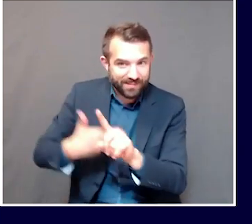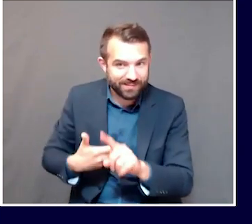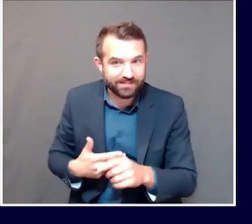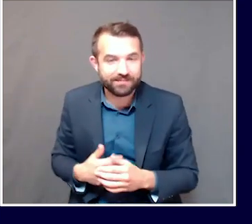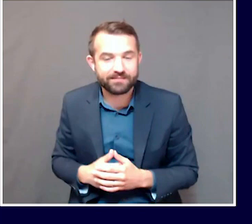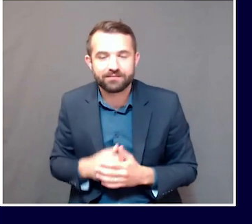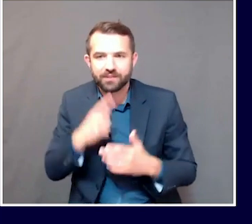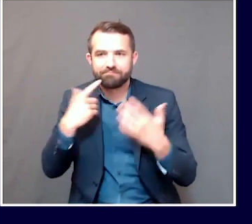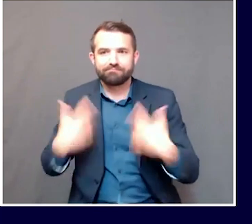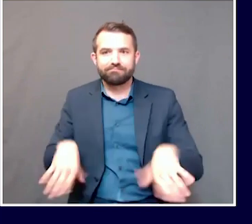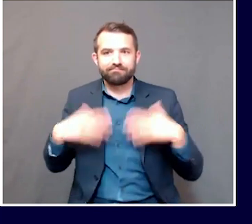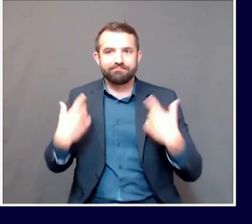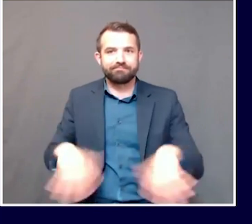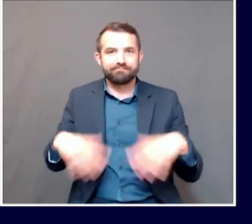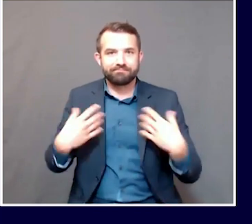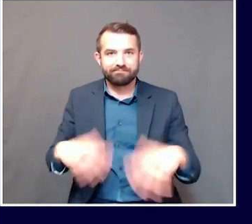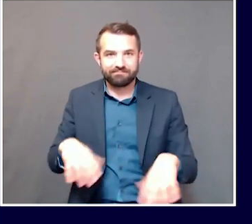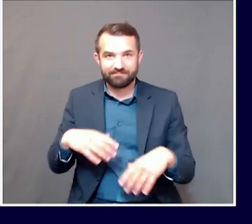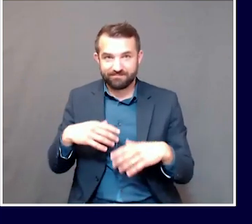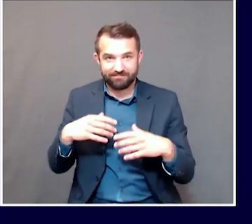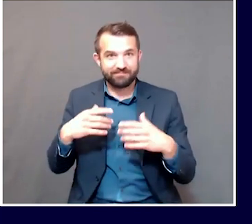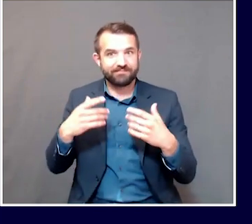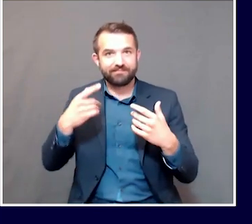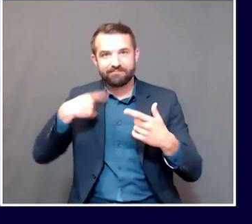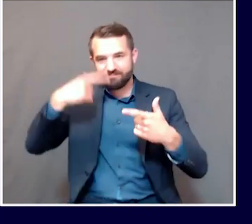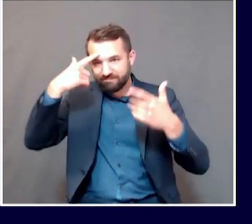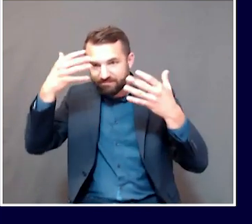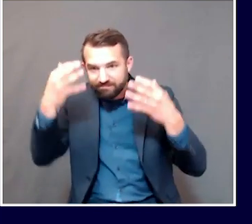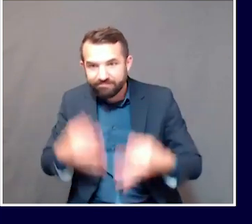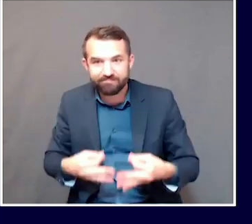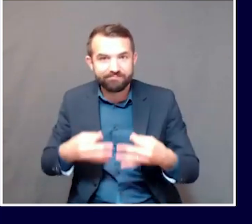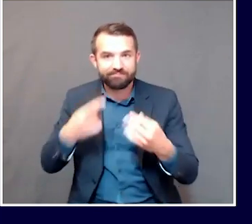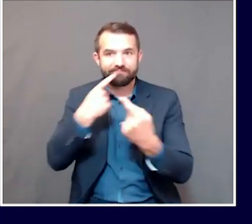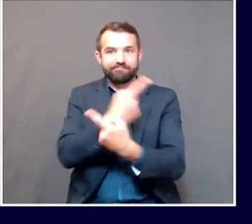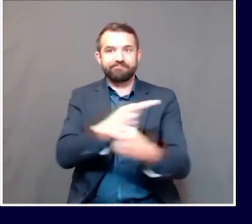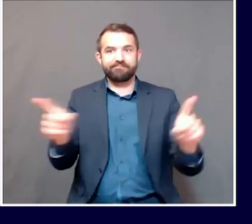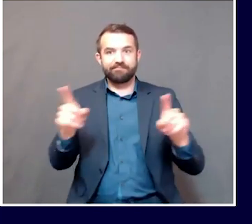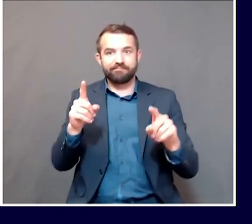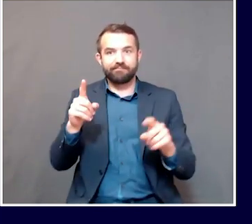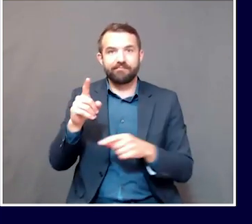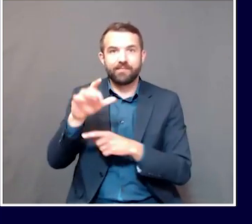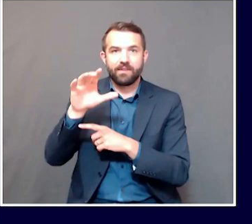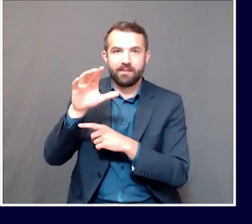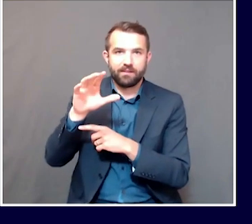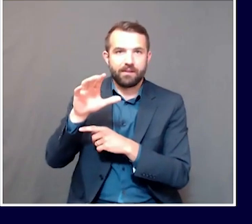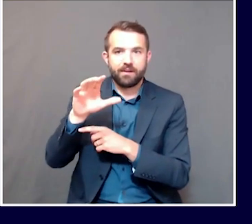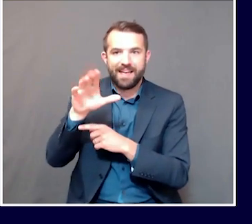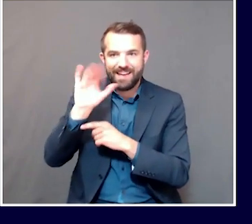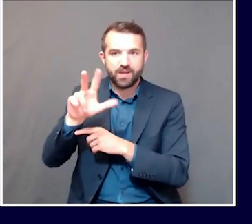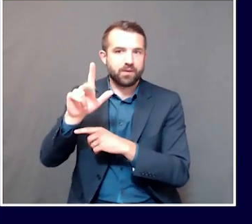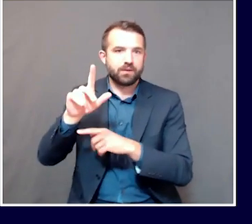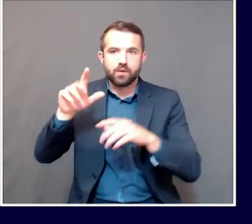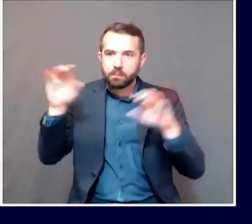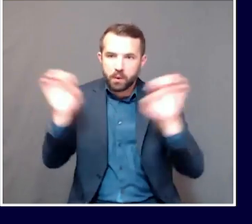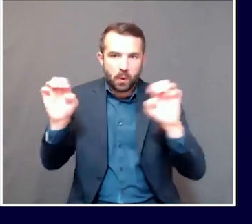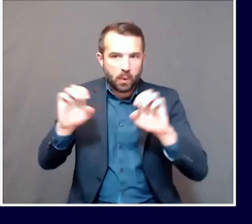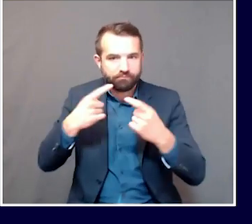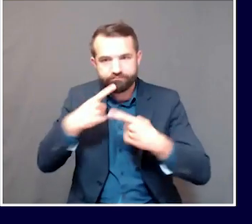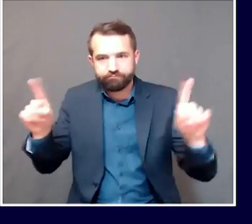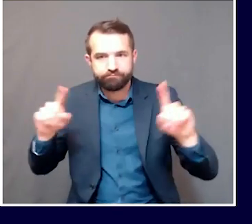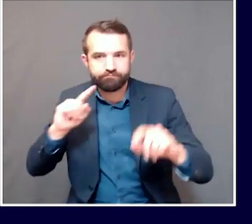right after that that we first declared a state of civil emergency. And at that same time that week, the legislature